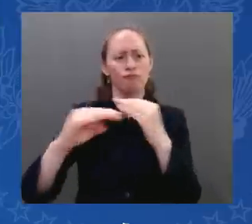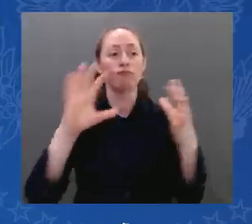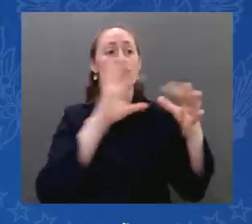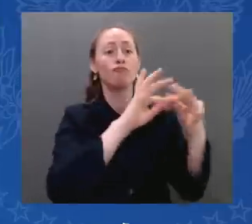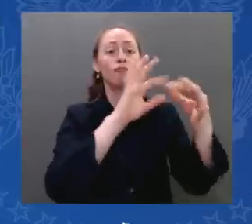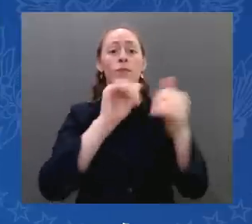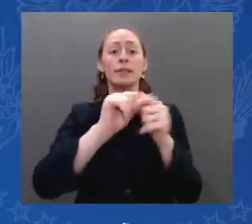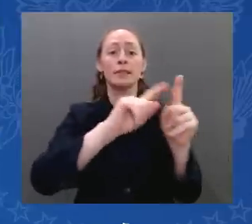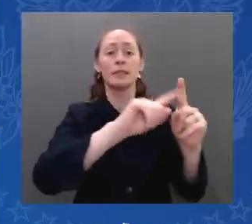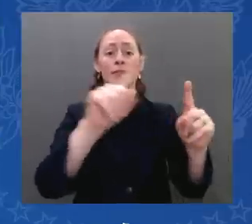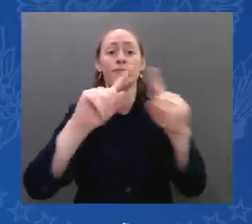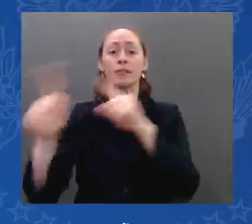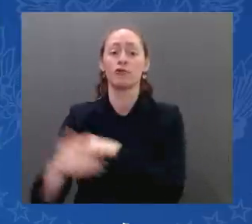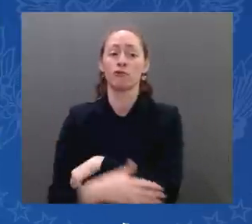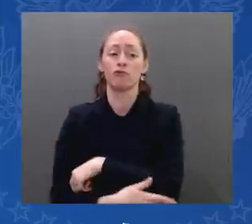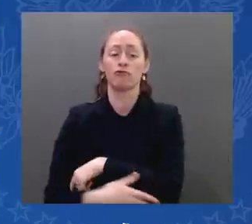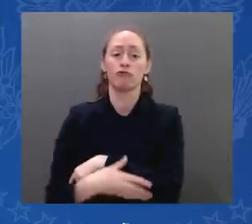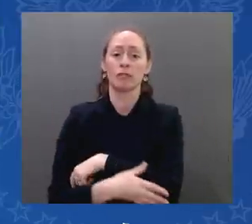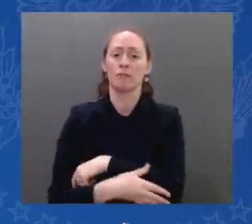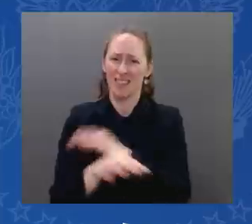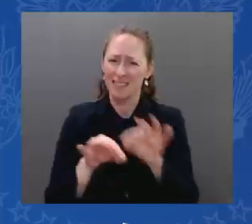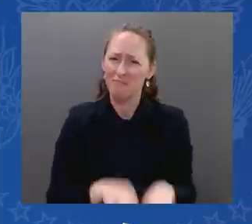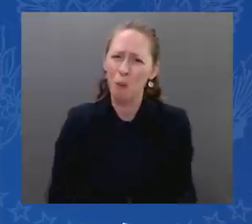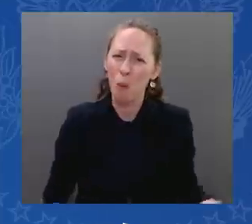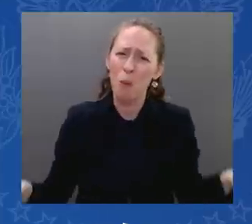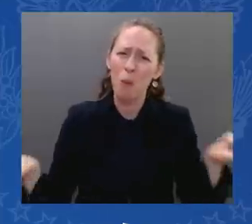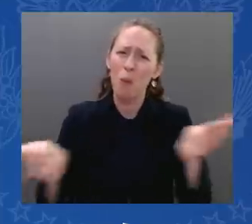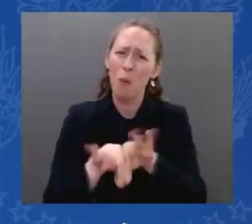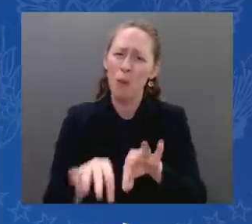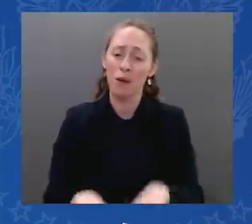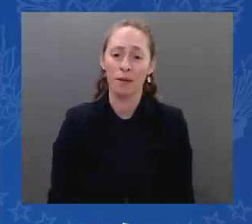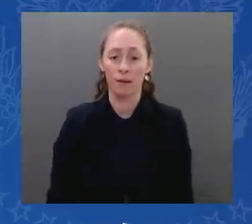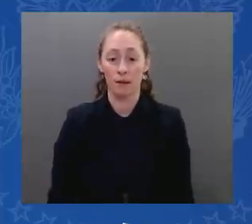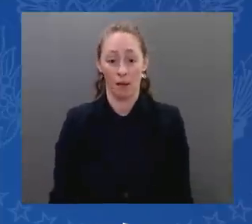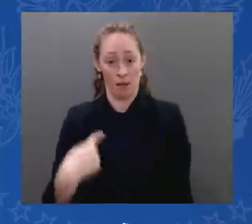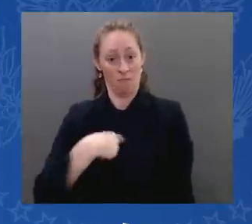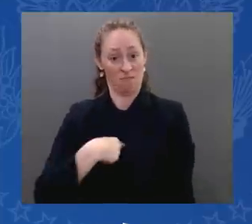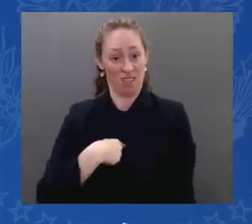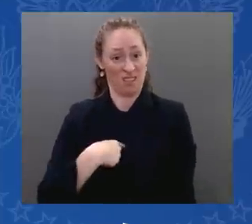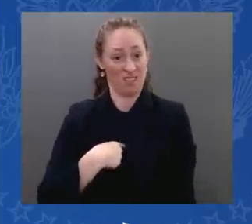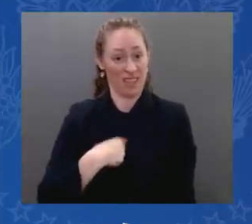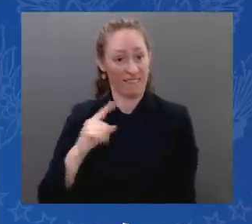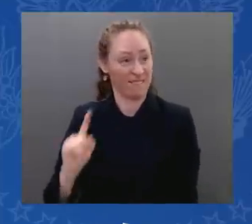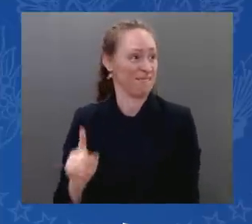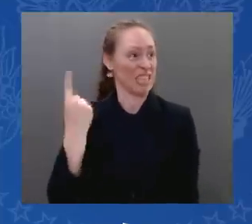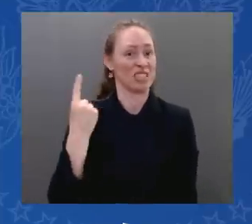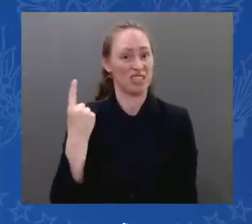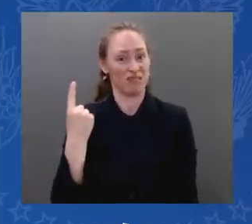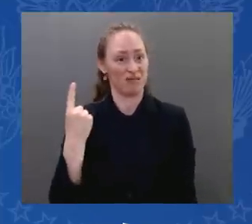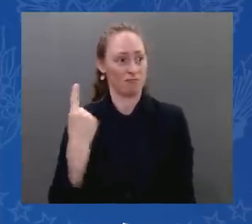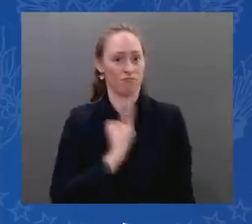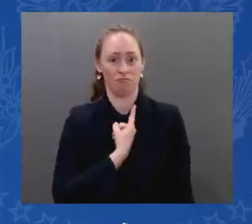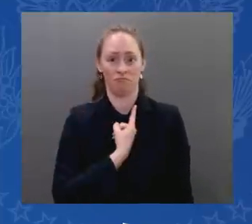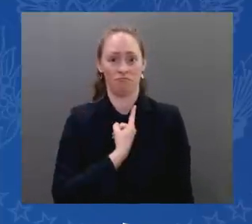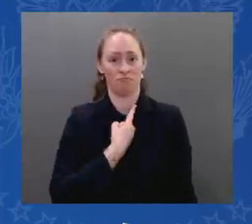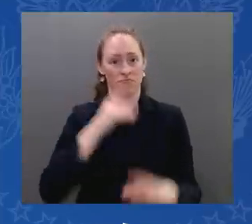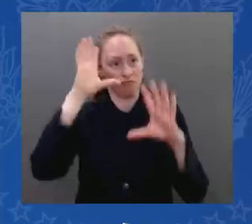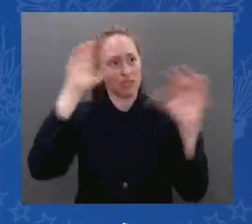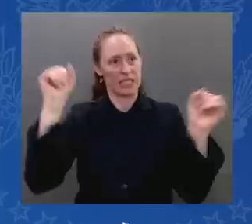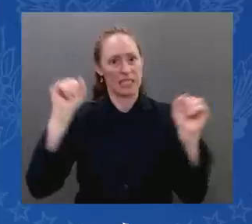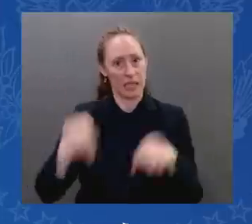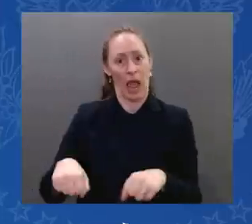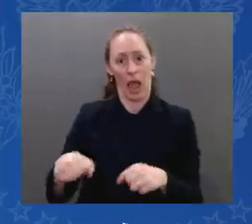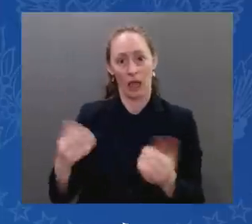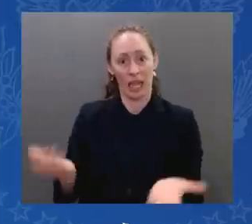Saudi Arabia. That represents important progress. And when I see the Saudi leadership tomorrow, I'll be carrying a direct